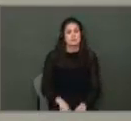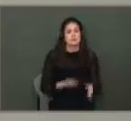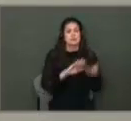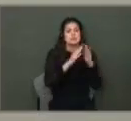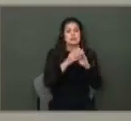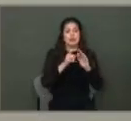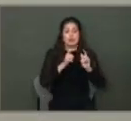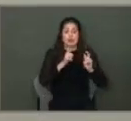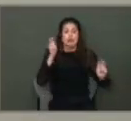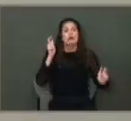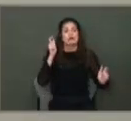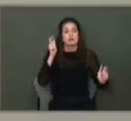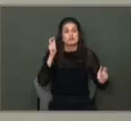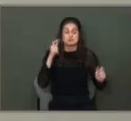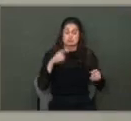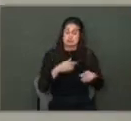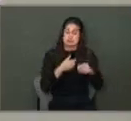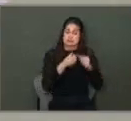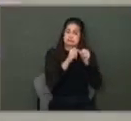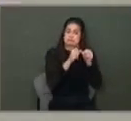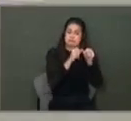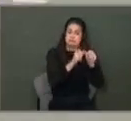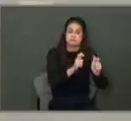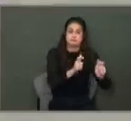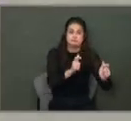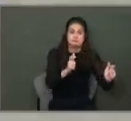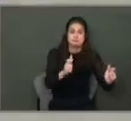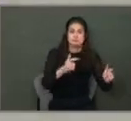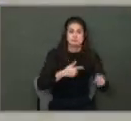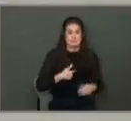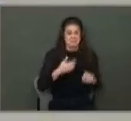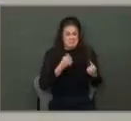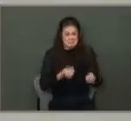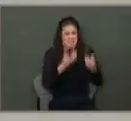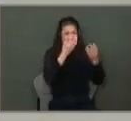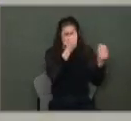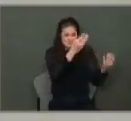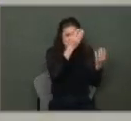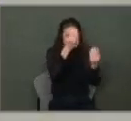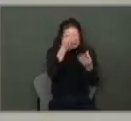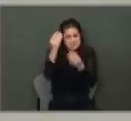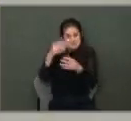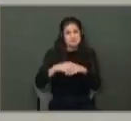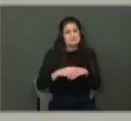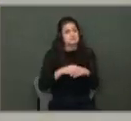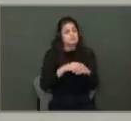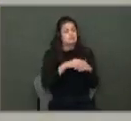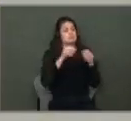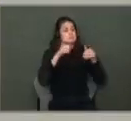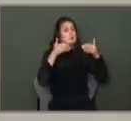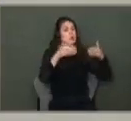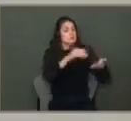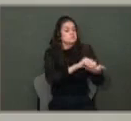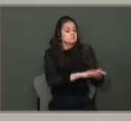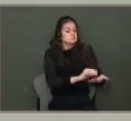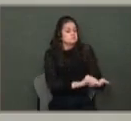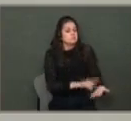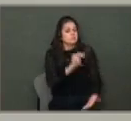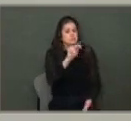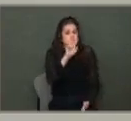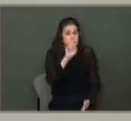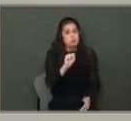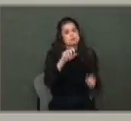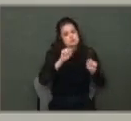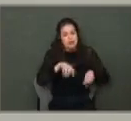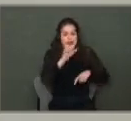largest it's ever been and continuing to grow. You're going to hear a lot of information tonight. I advise you to take notes and to ask questions when we